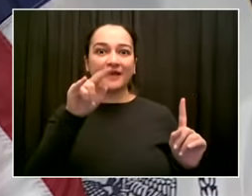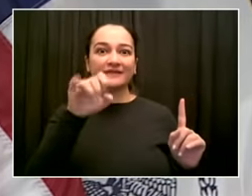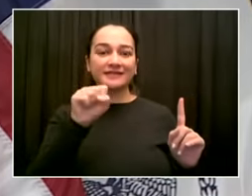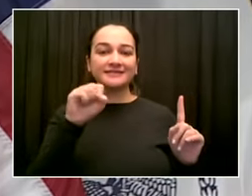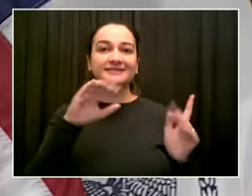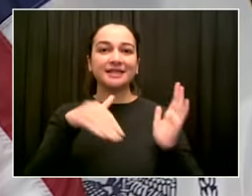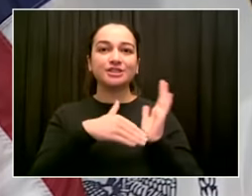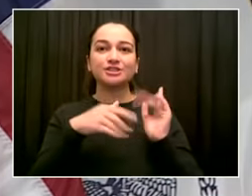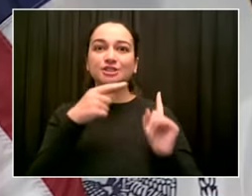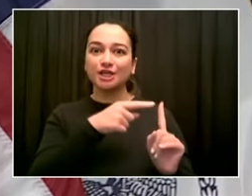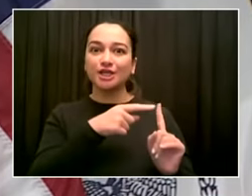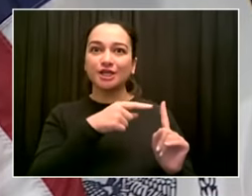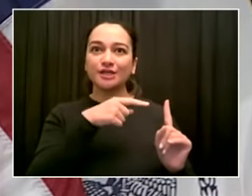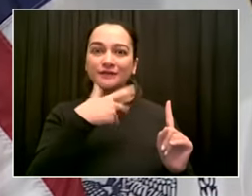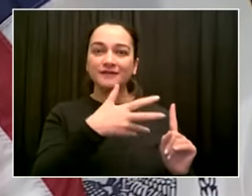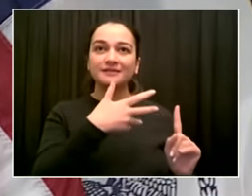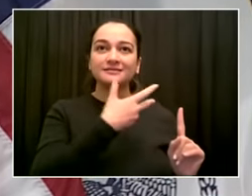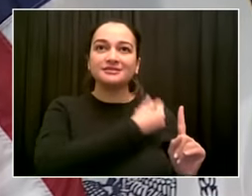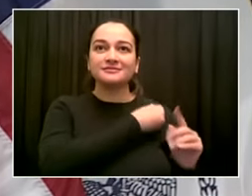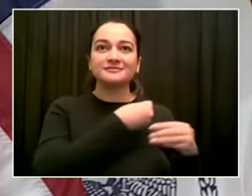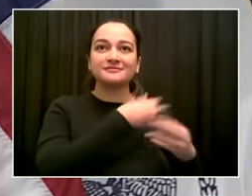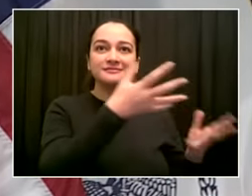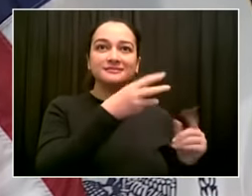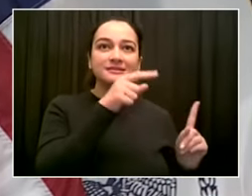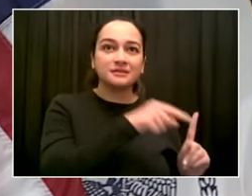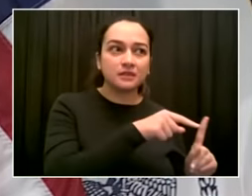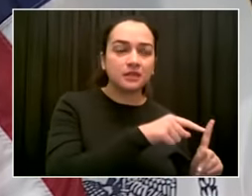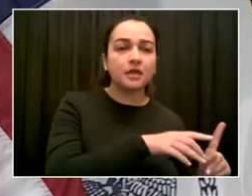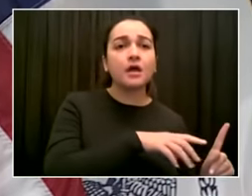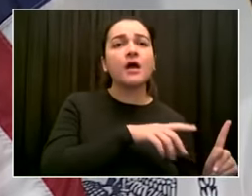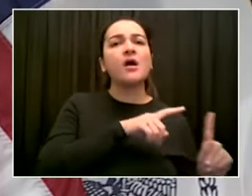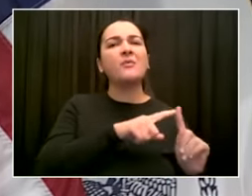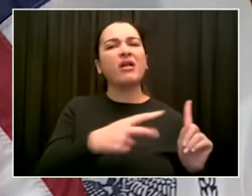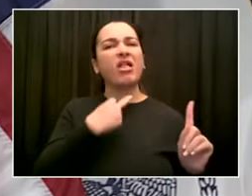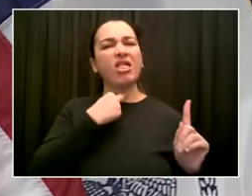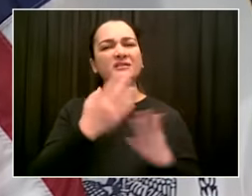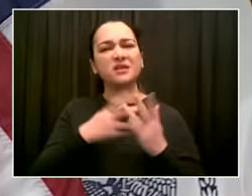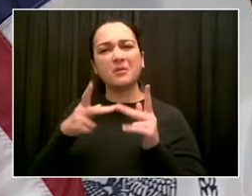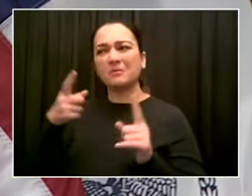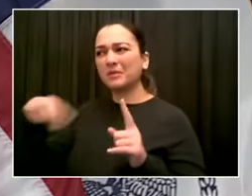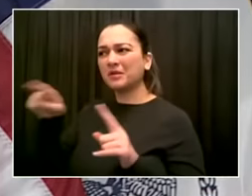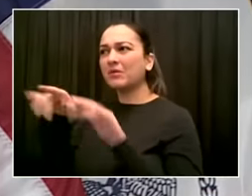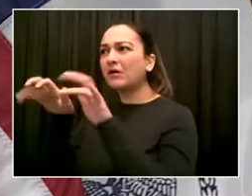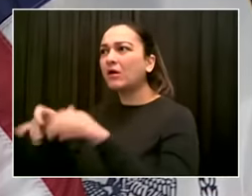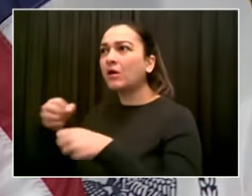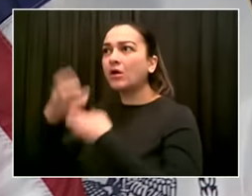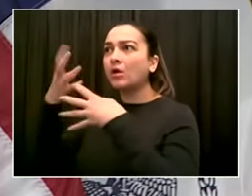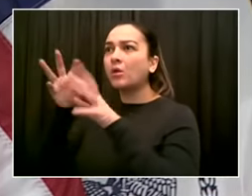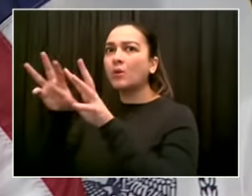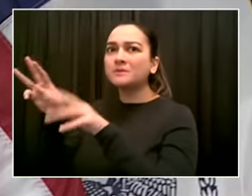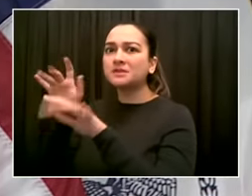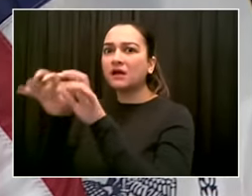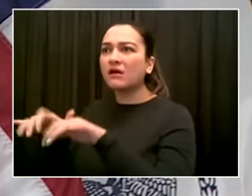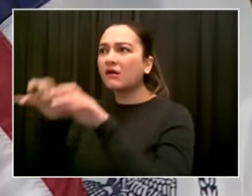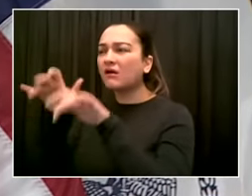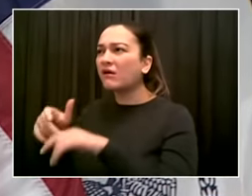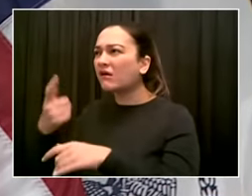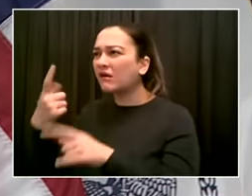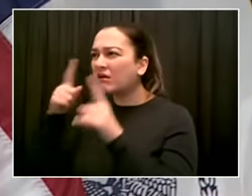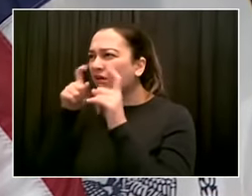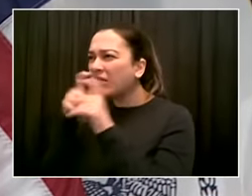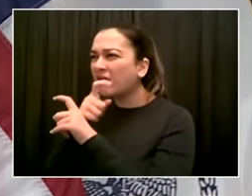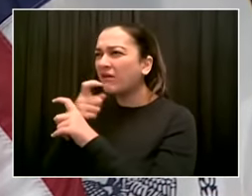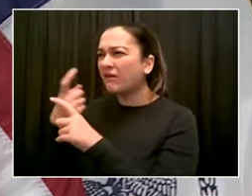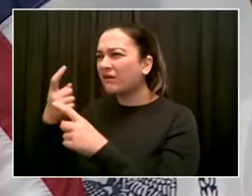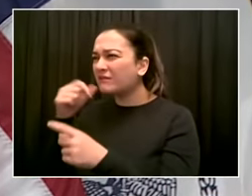decision to administer Johnson & Johnson vaccines at the Javits Center, and where will the city use its Johnson & Johnson